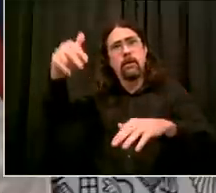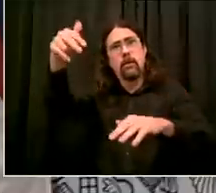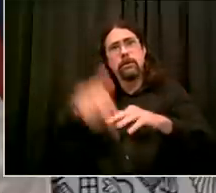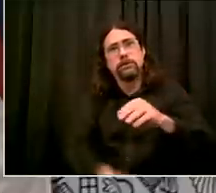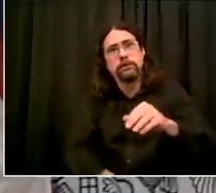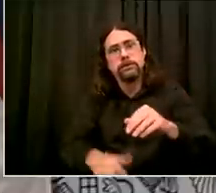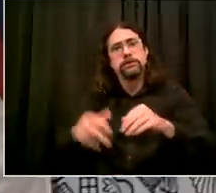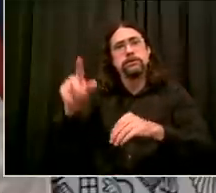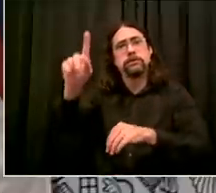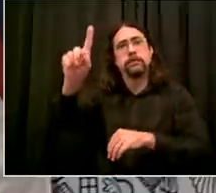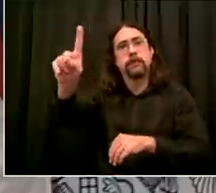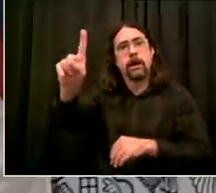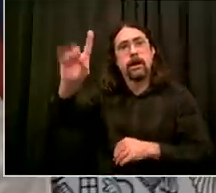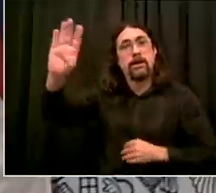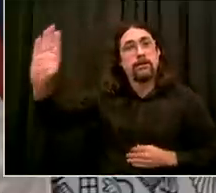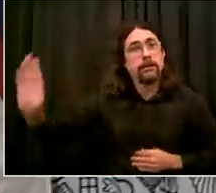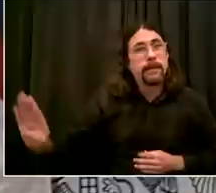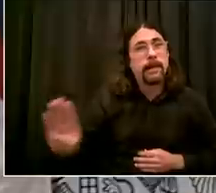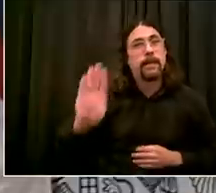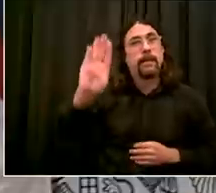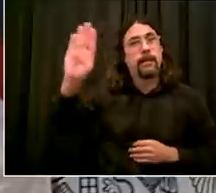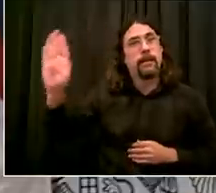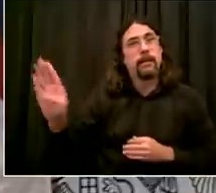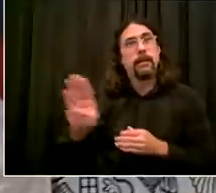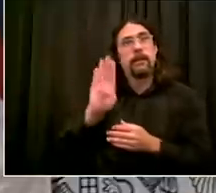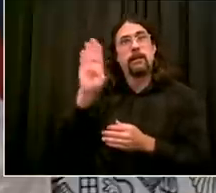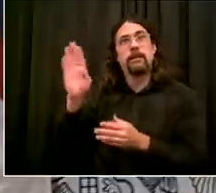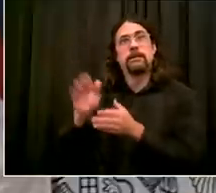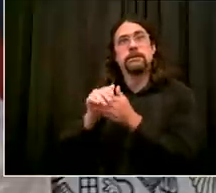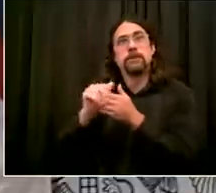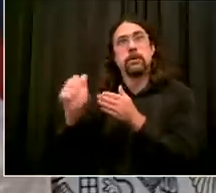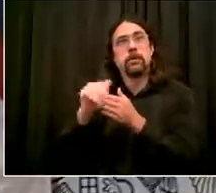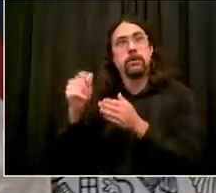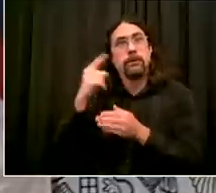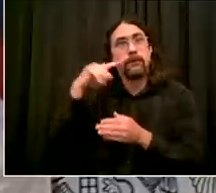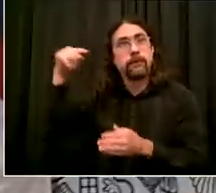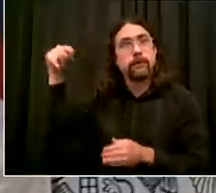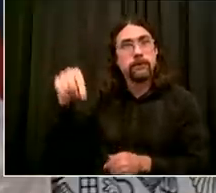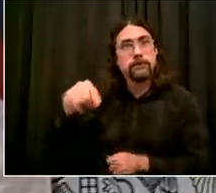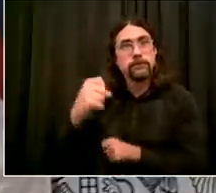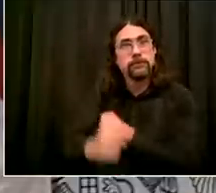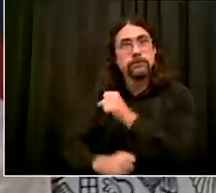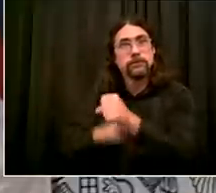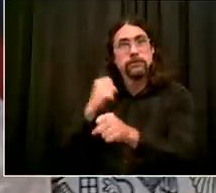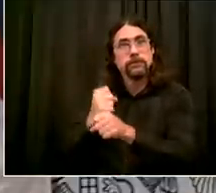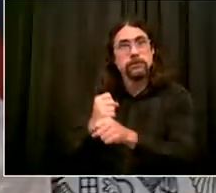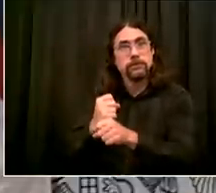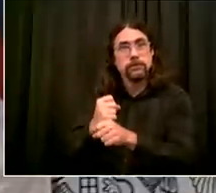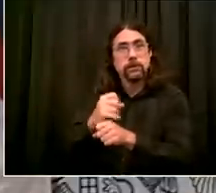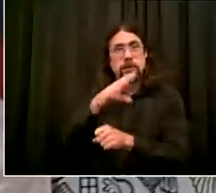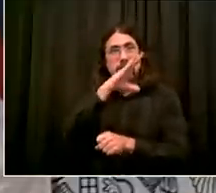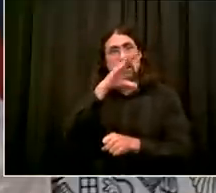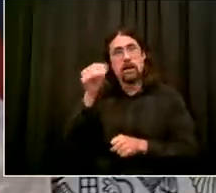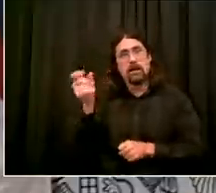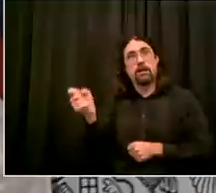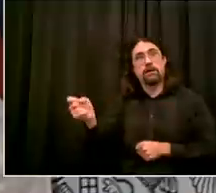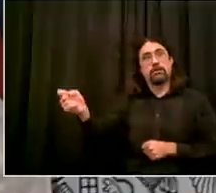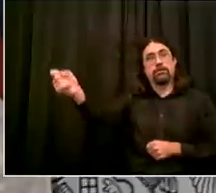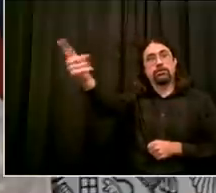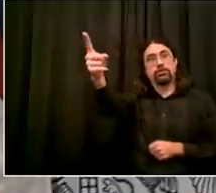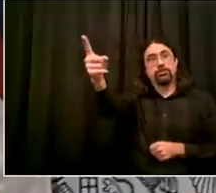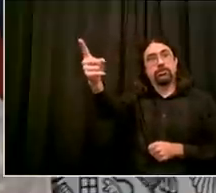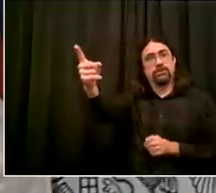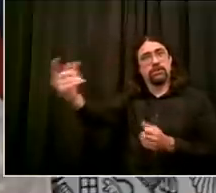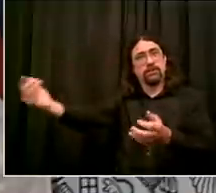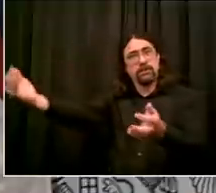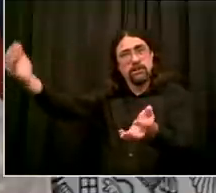two billion right there of the five billion we've said from the beginning the five billion is to stretch out over a period of time multiple years to give us a